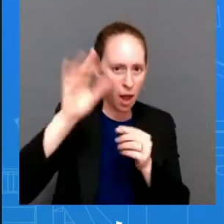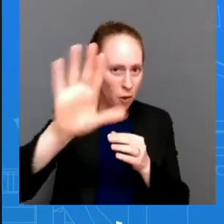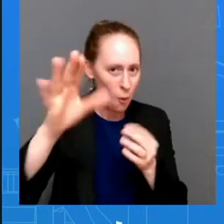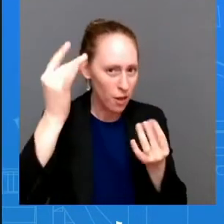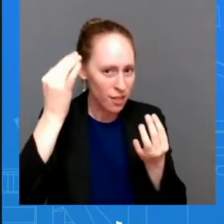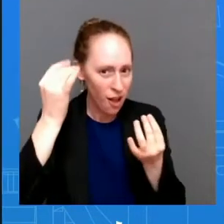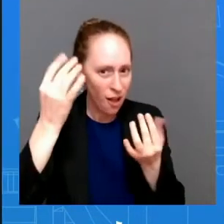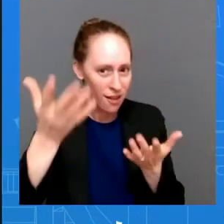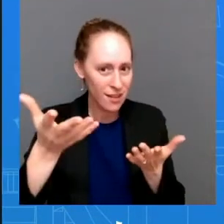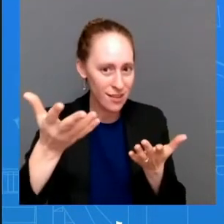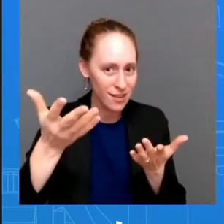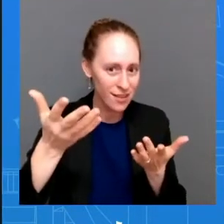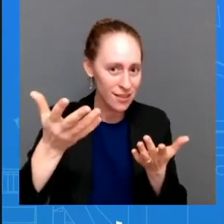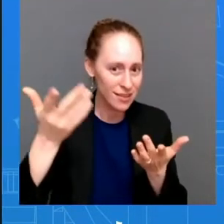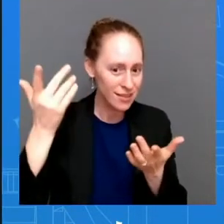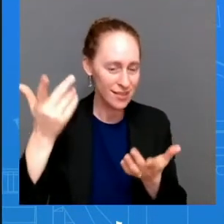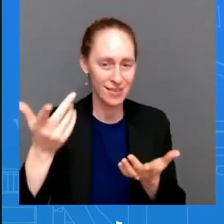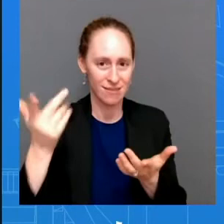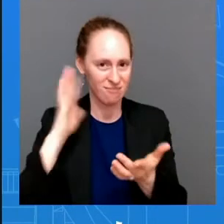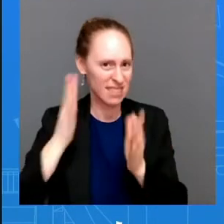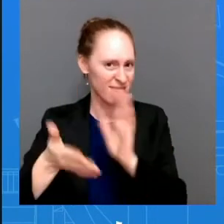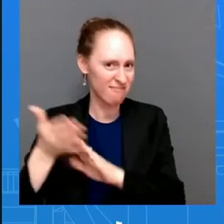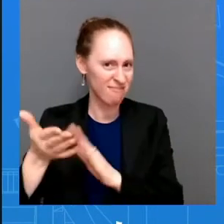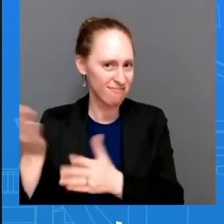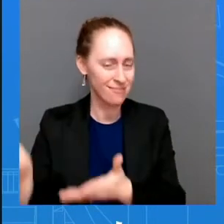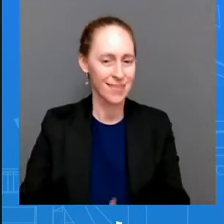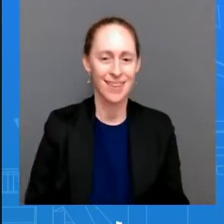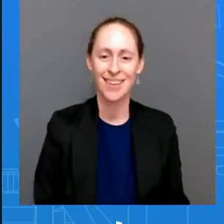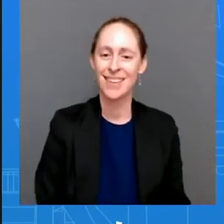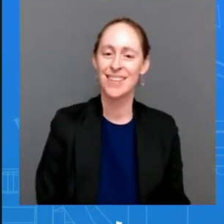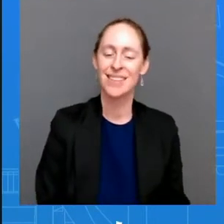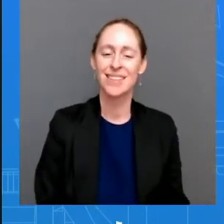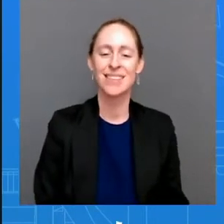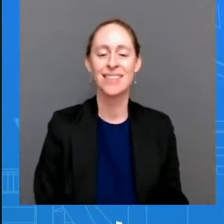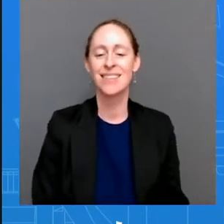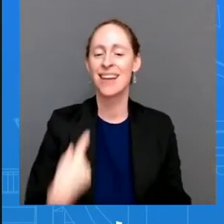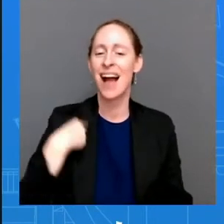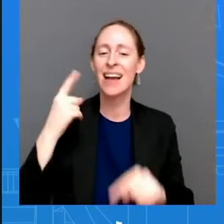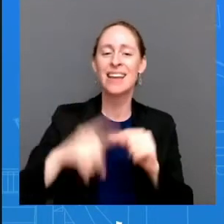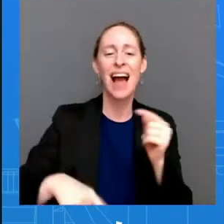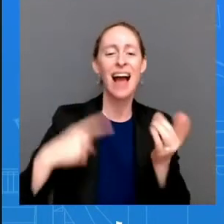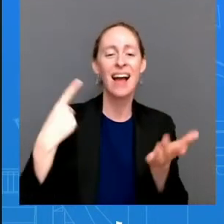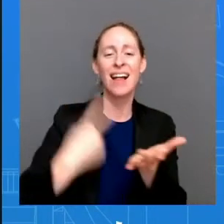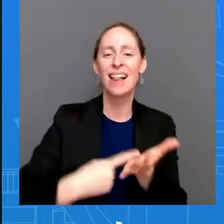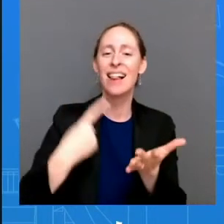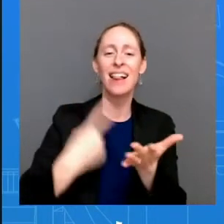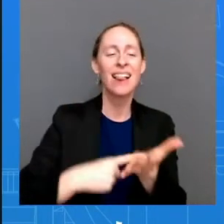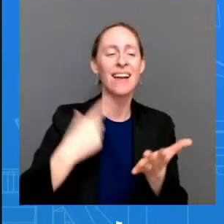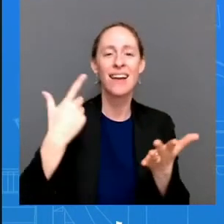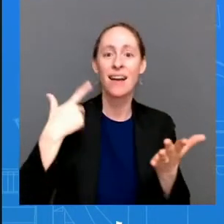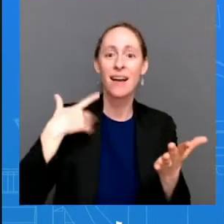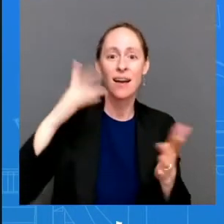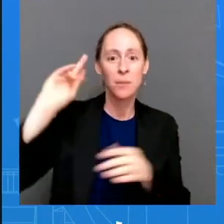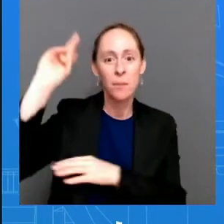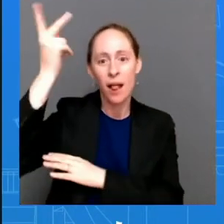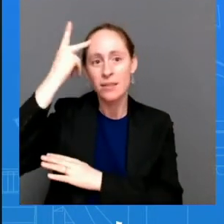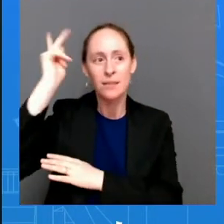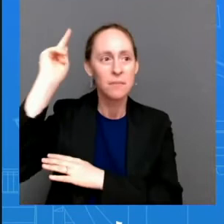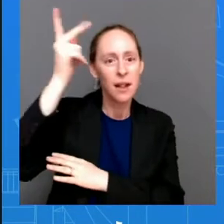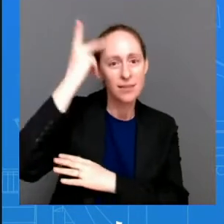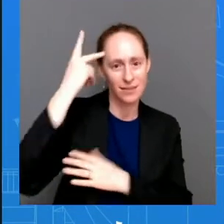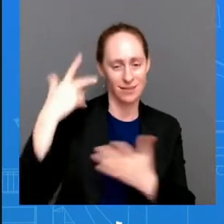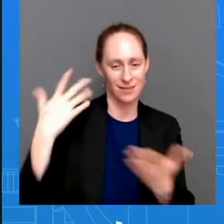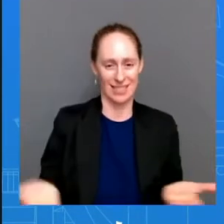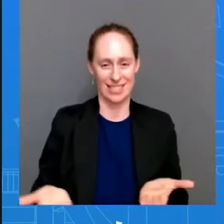politics from here um i have given up that life for the moment um i'm just gonna i'm gonna go back and i'll come back up go ahead